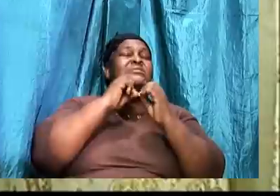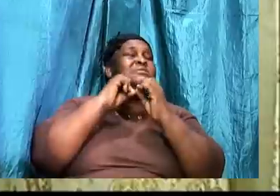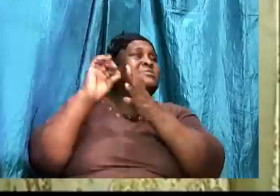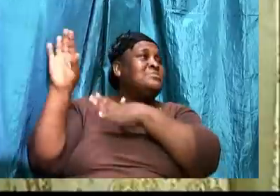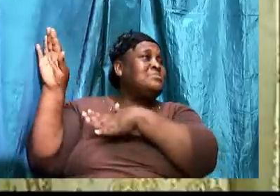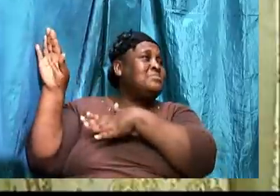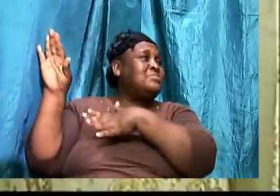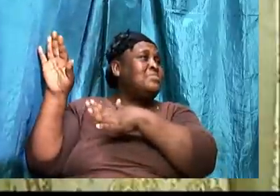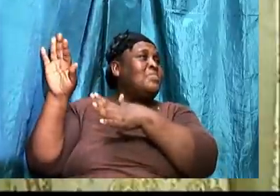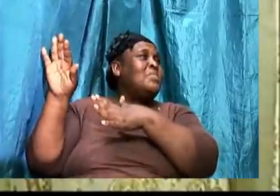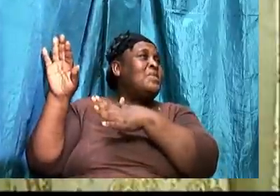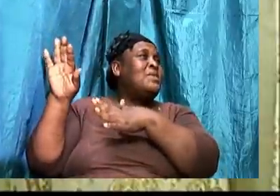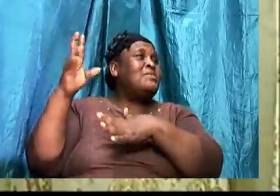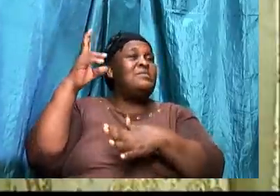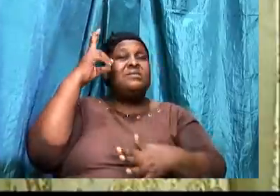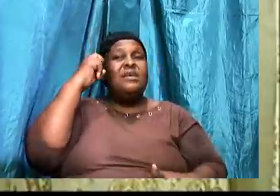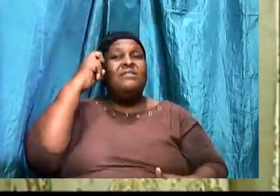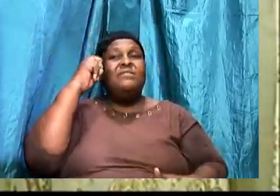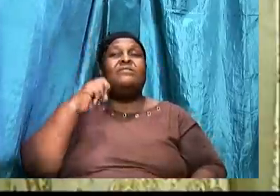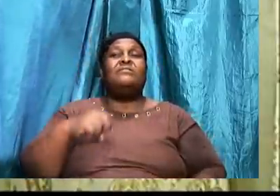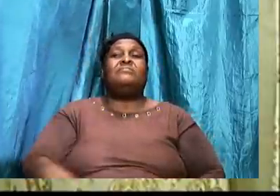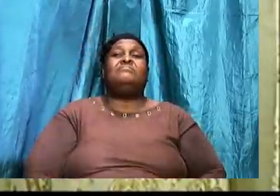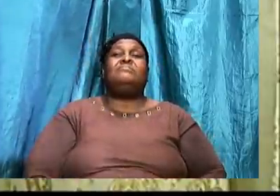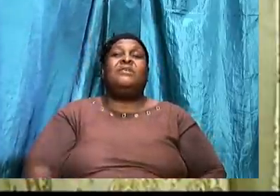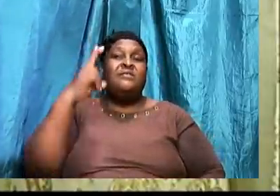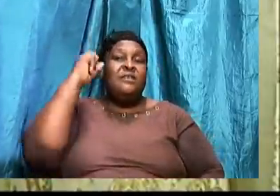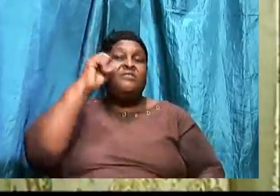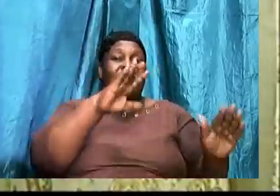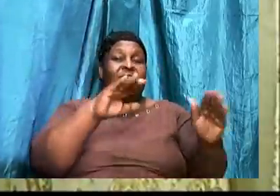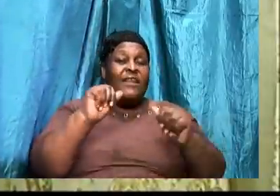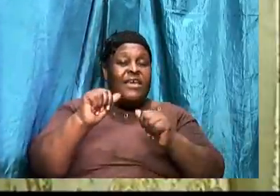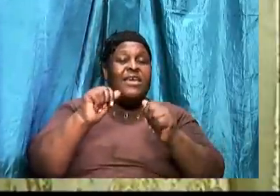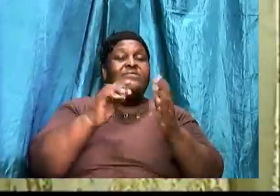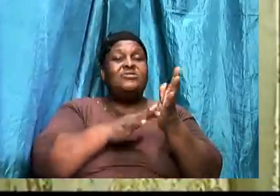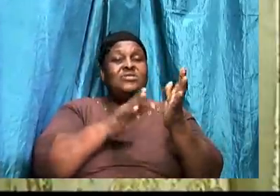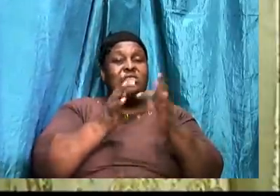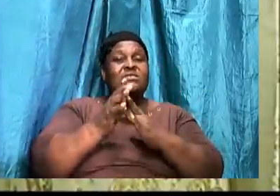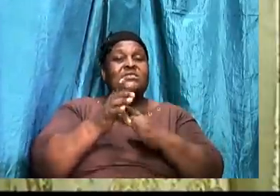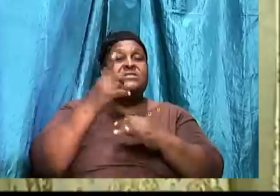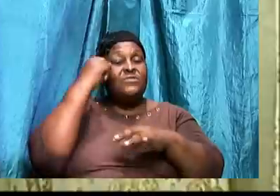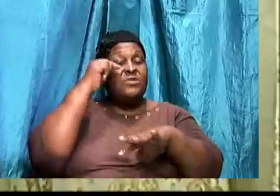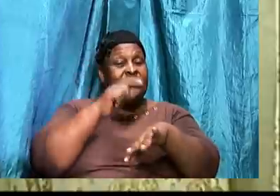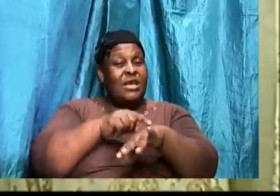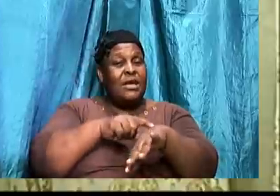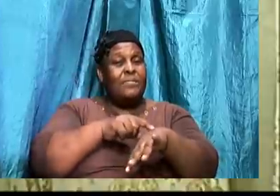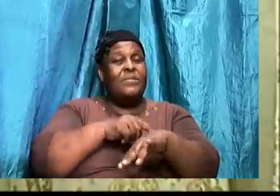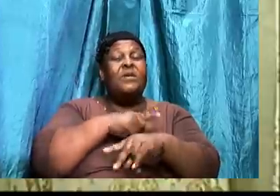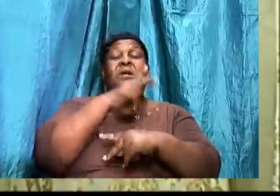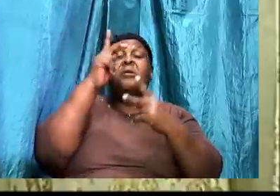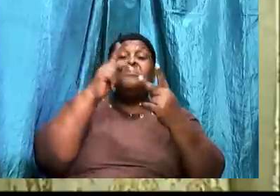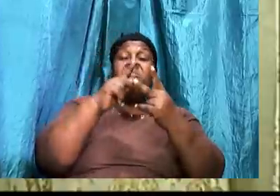away for a season. This is a perfect example for us to know.